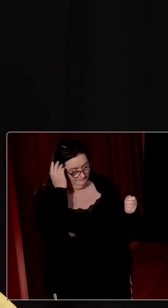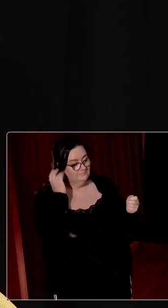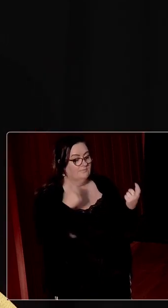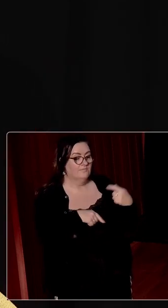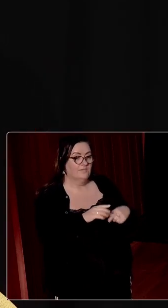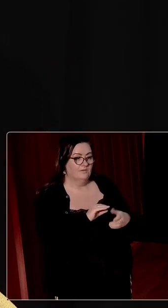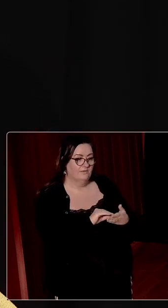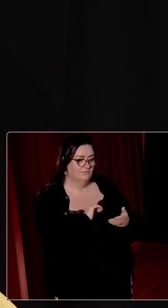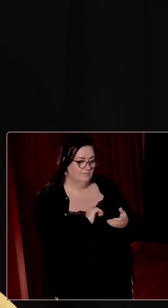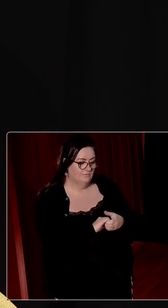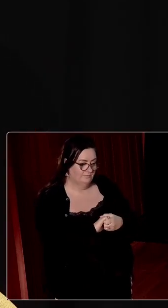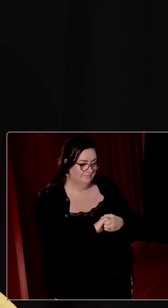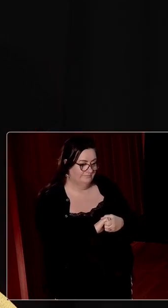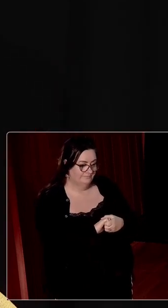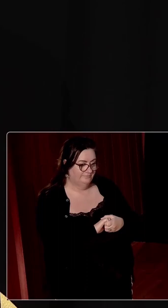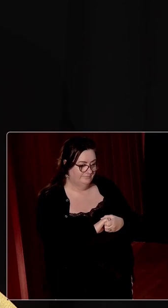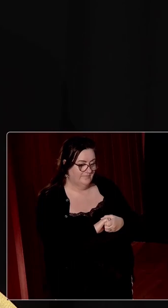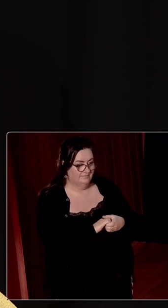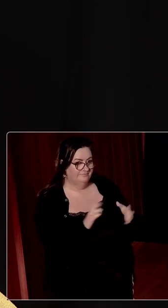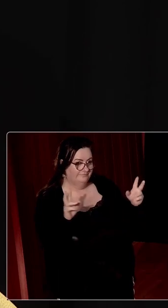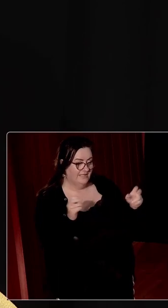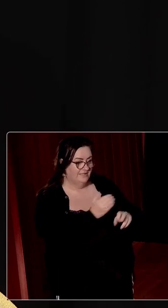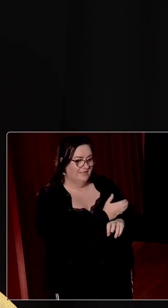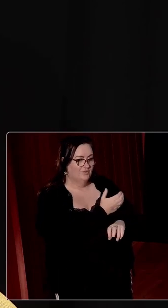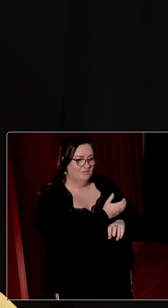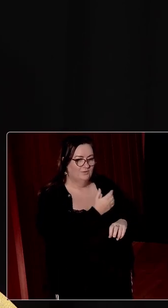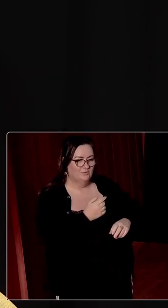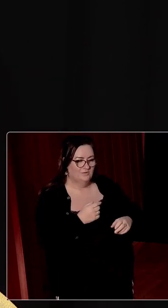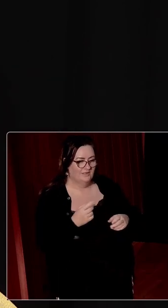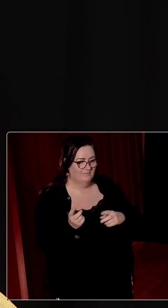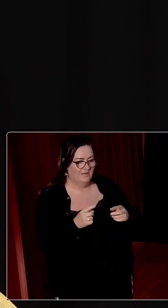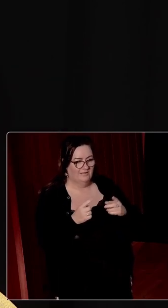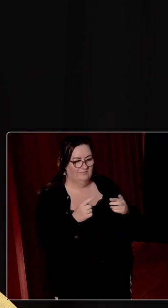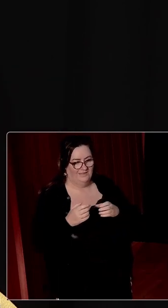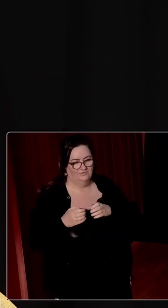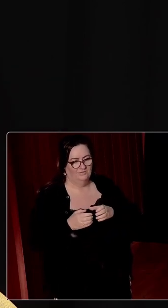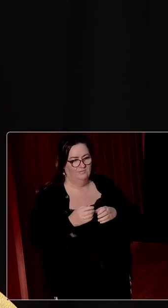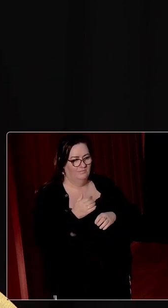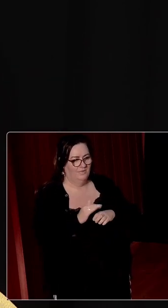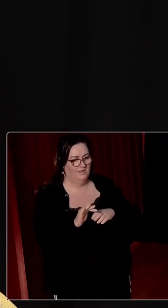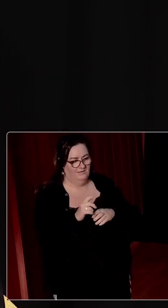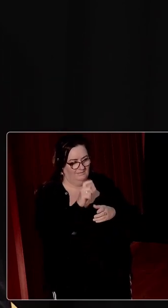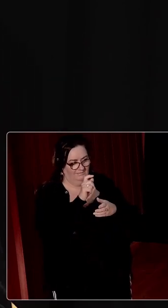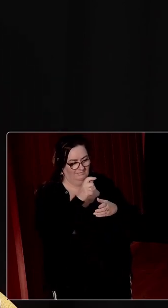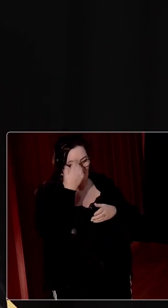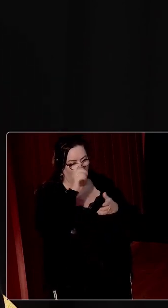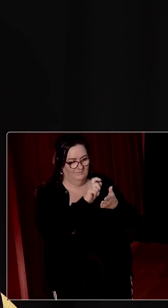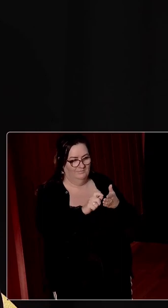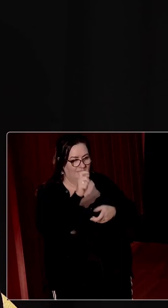continual return of the revolutionary generation by the Irish electorate.